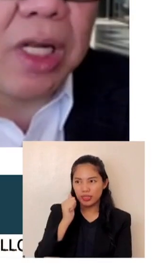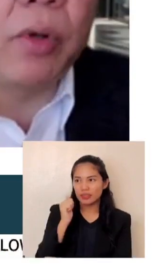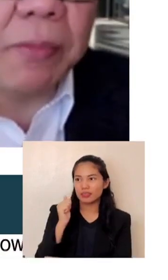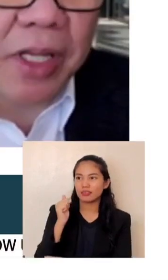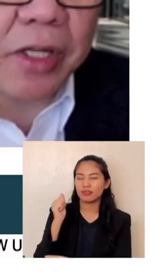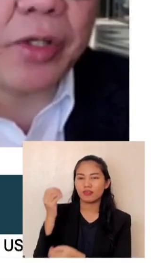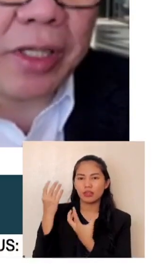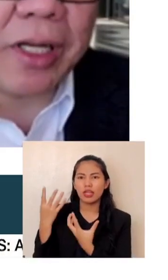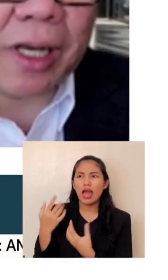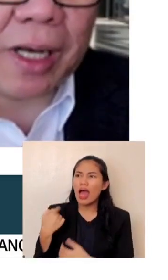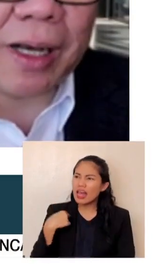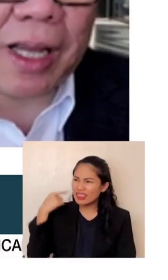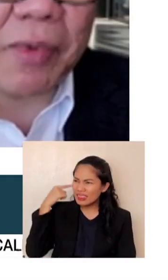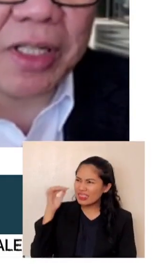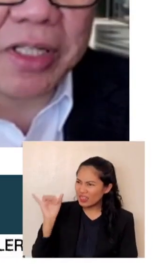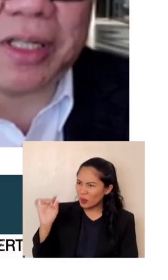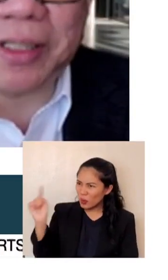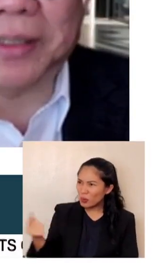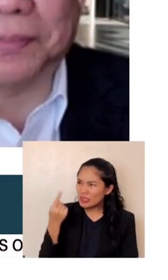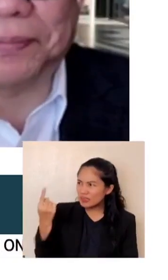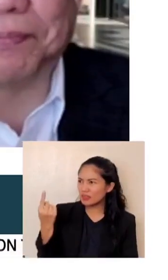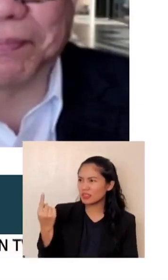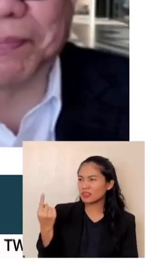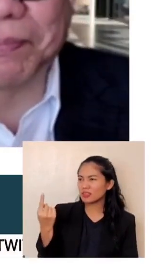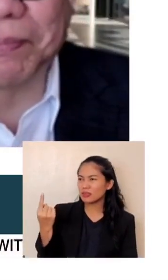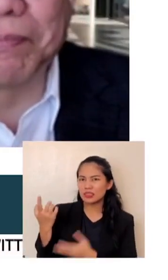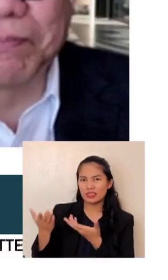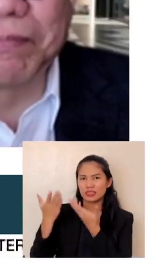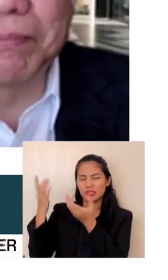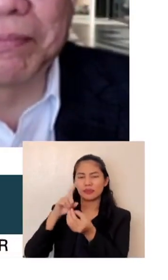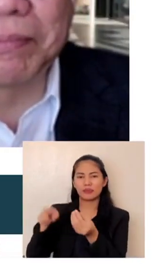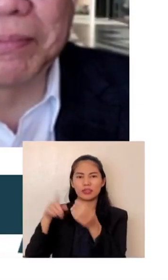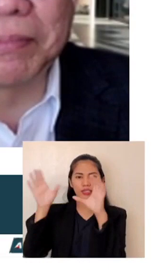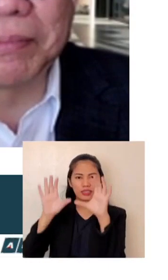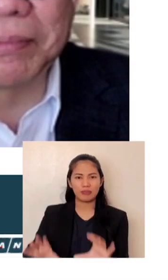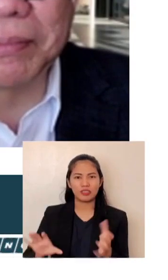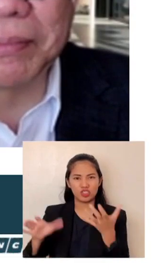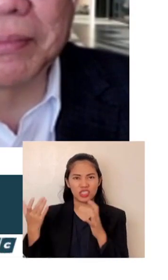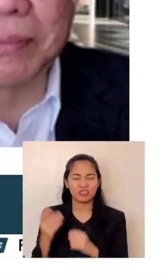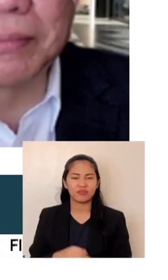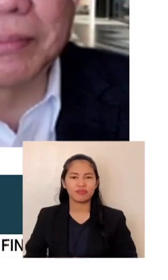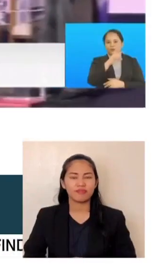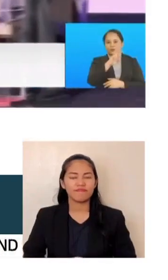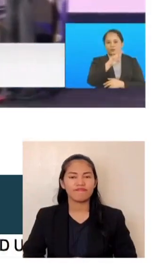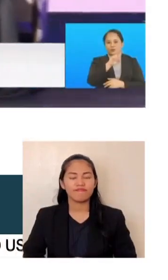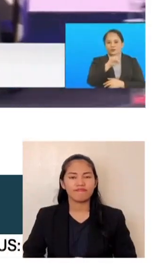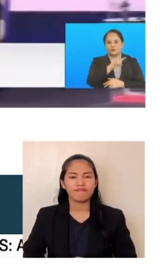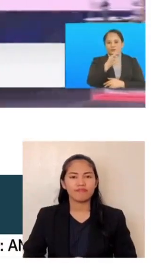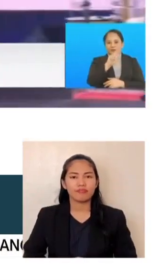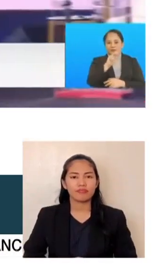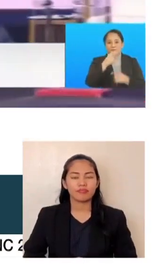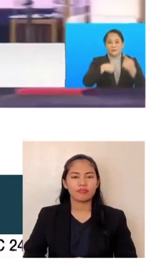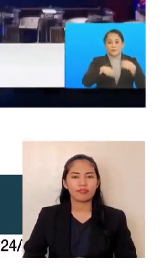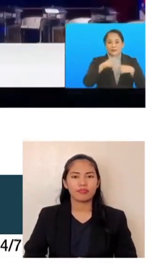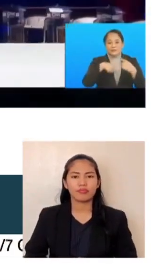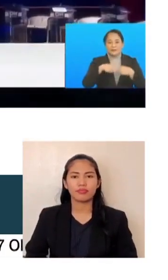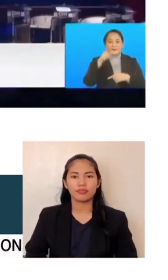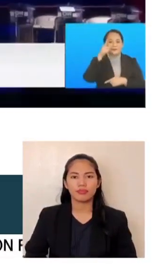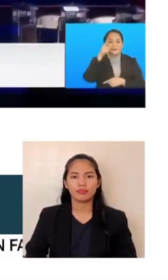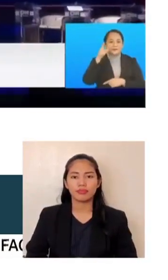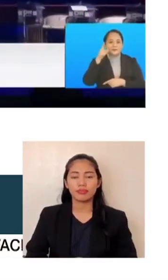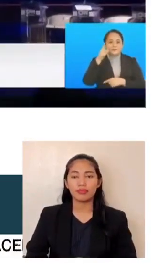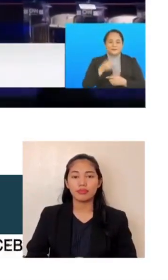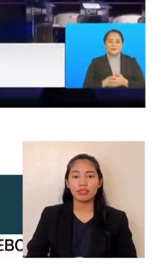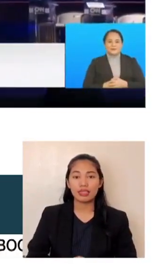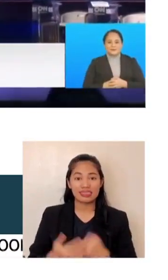he's the only one mentioning climate change. You know what, I think about that, the campaign is a moment